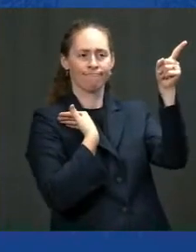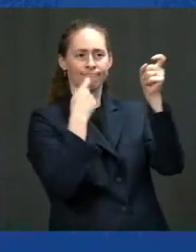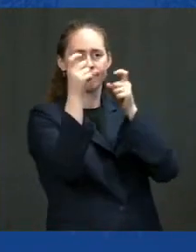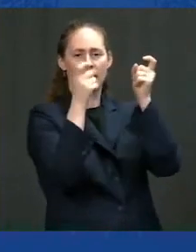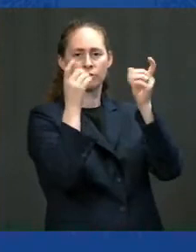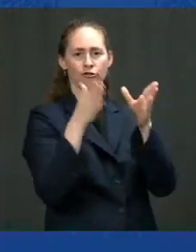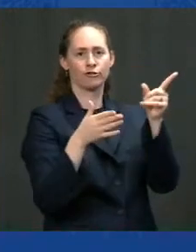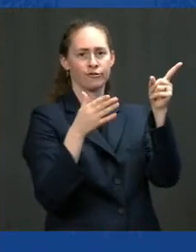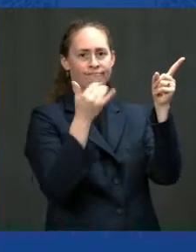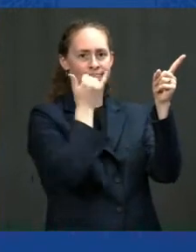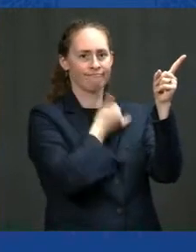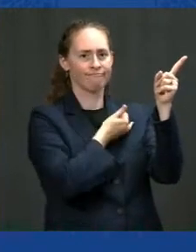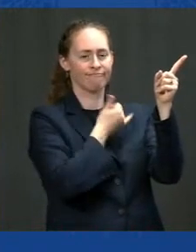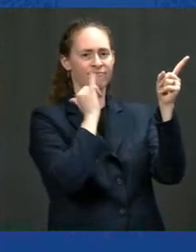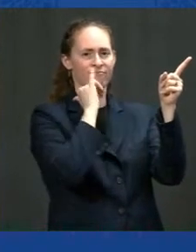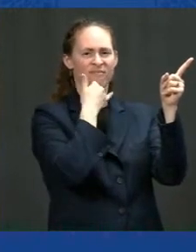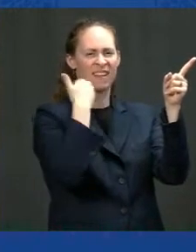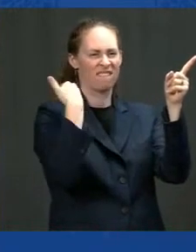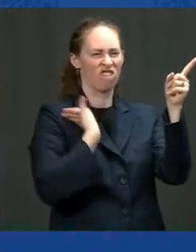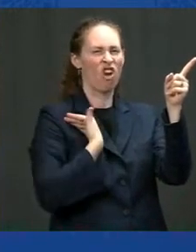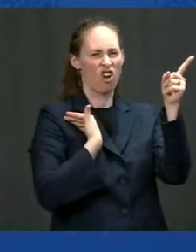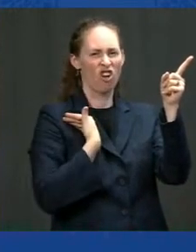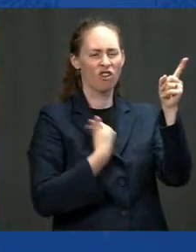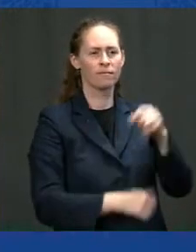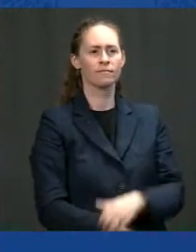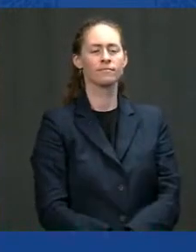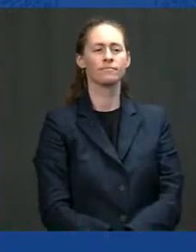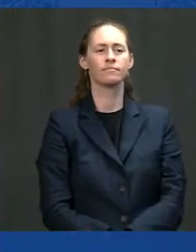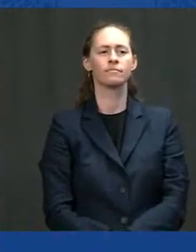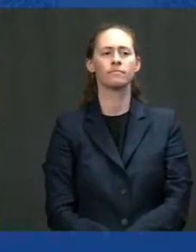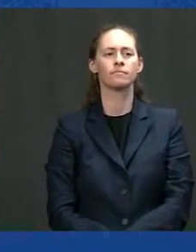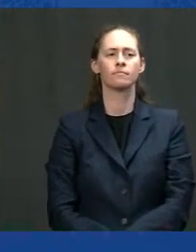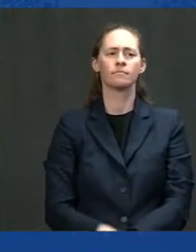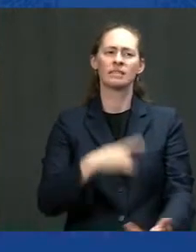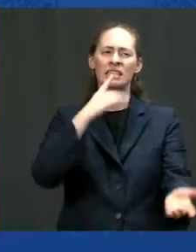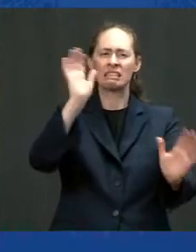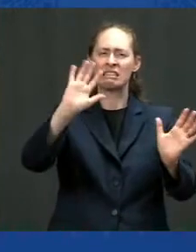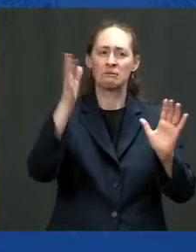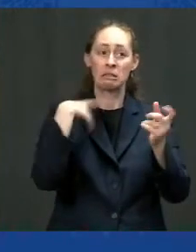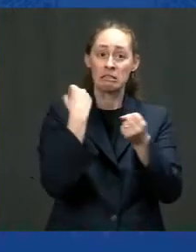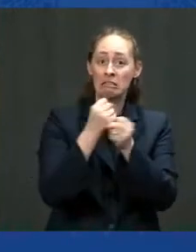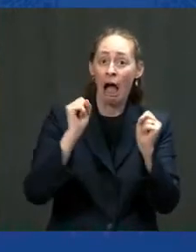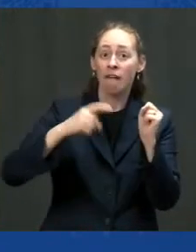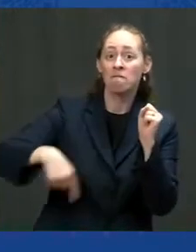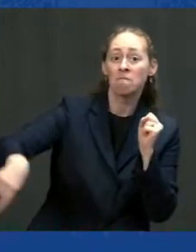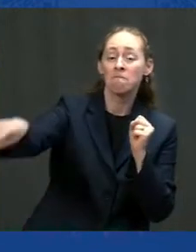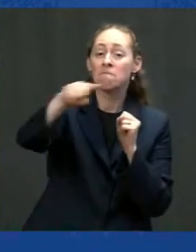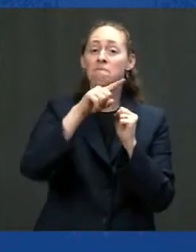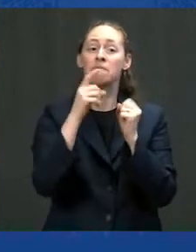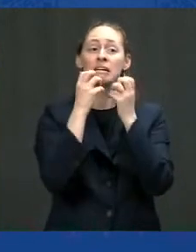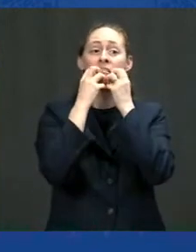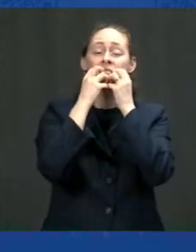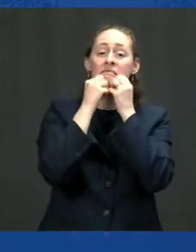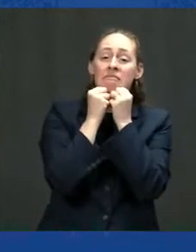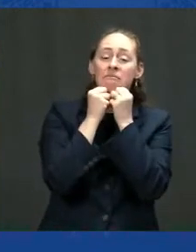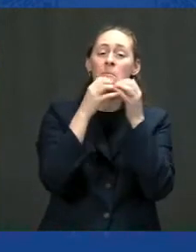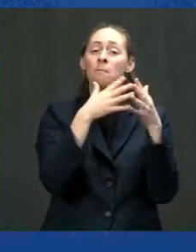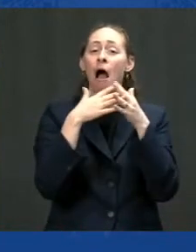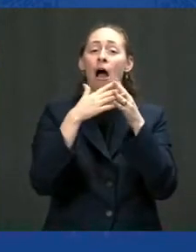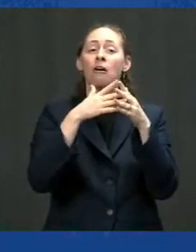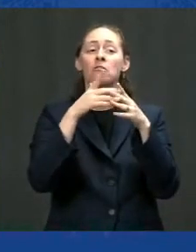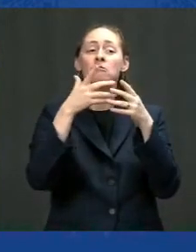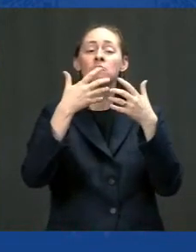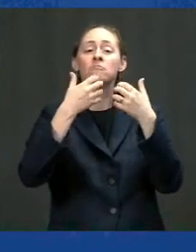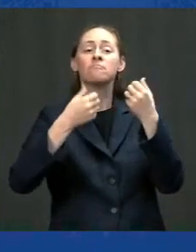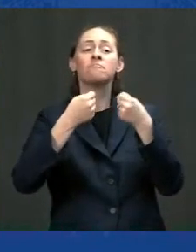Today, a lot of the folks who said we shouldn't rescue the American auto industry are the same folks who are saying, we don't need to